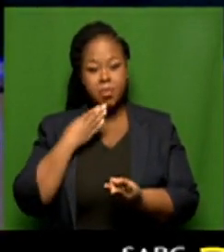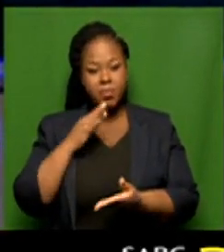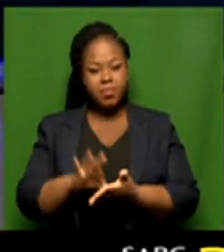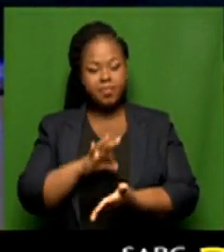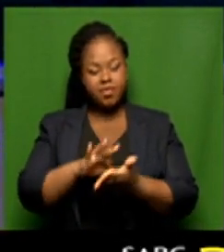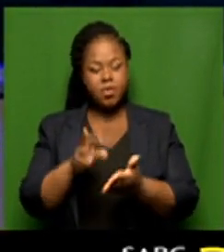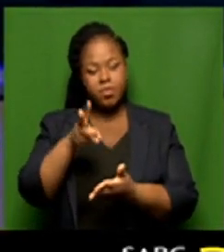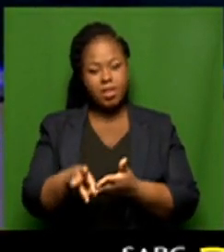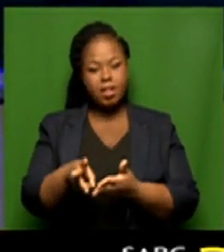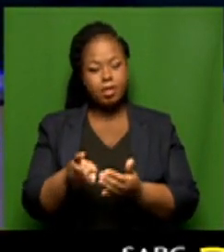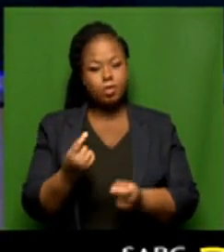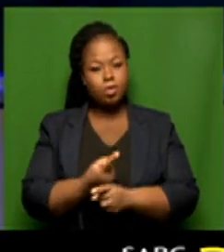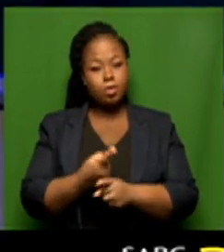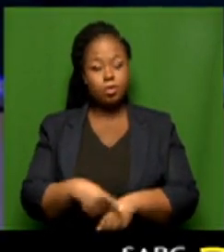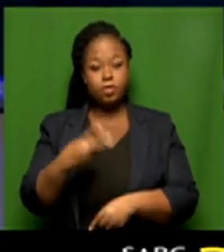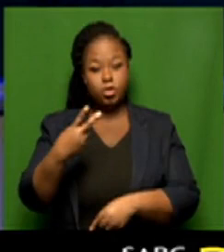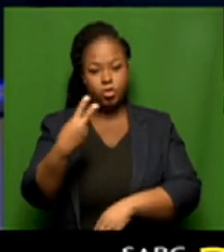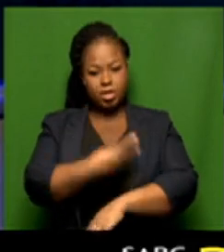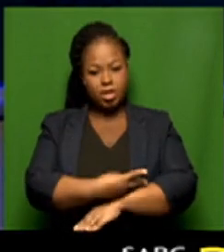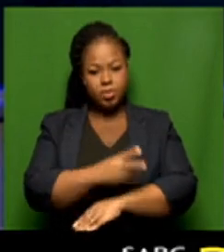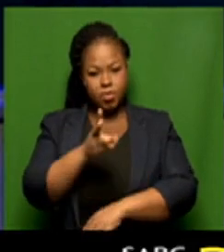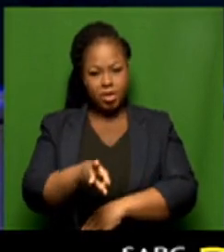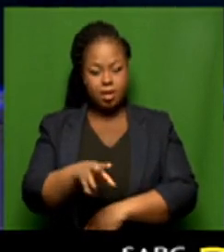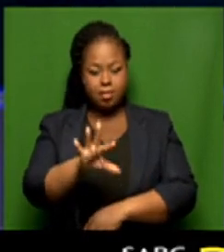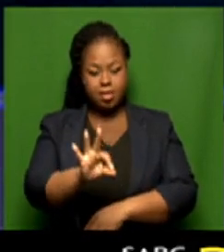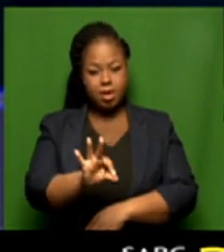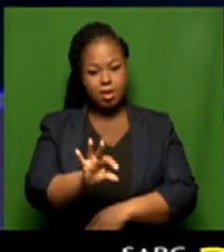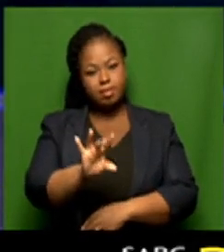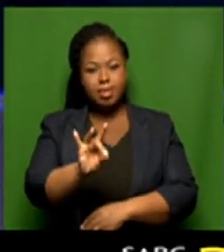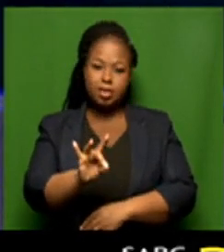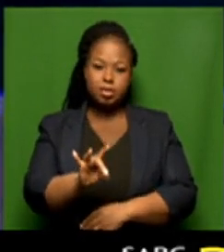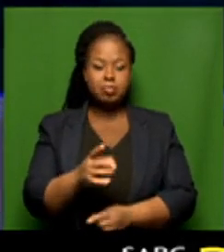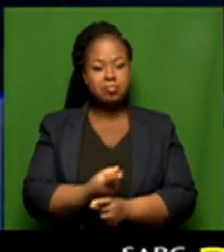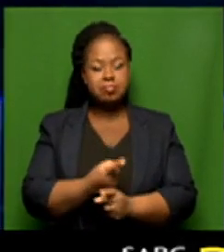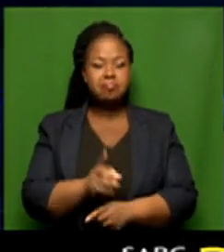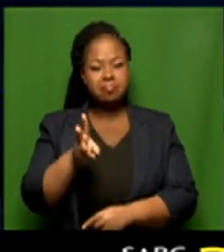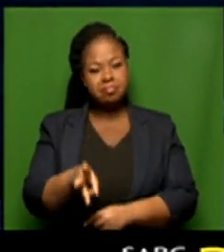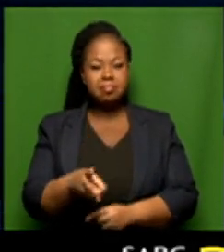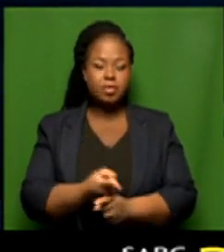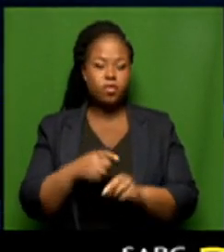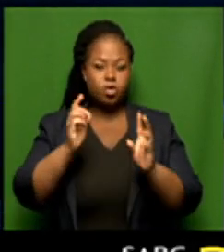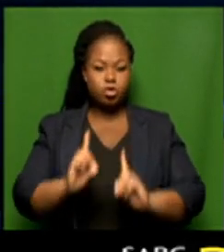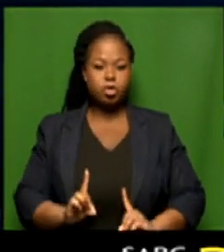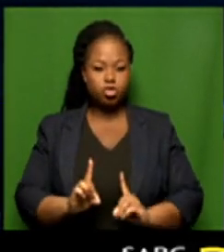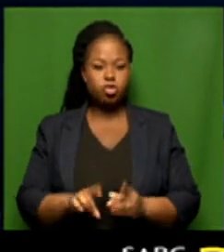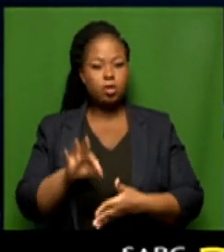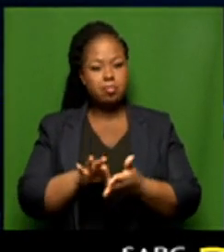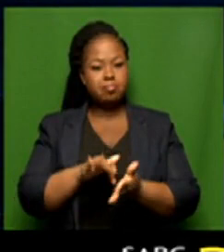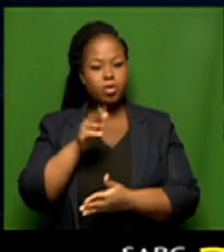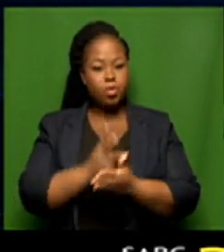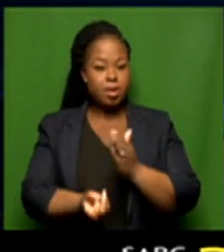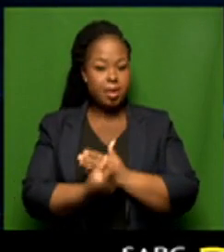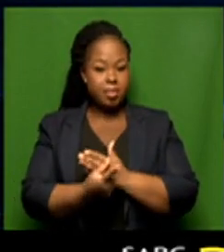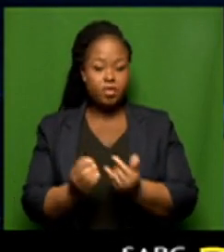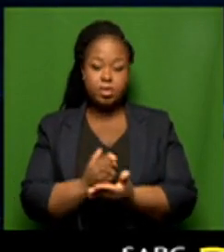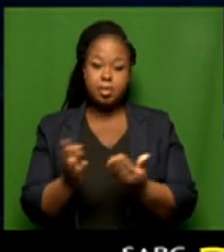cast their votes on these two days, on Monday and Tuesday. Those, of course, are the special election that are taking place